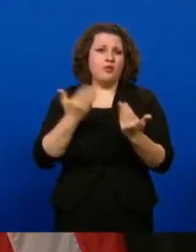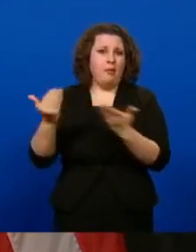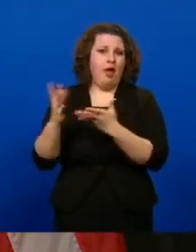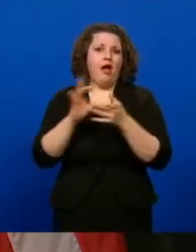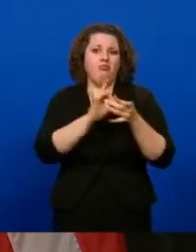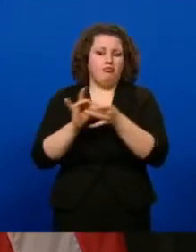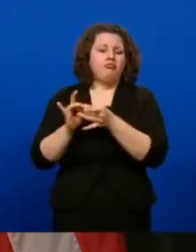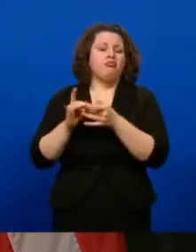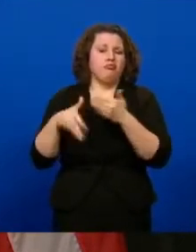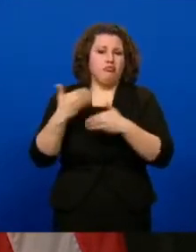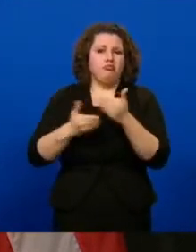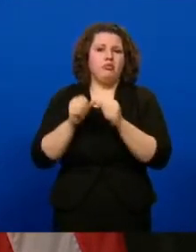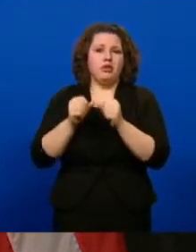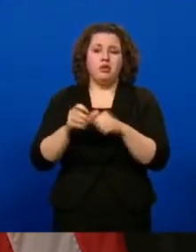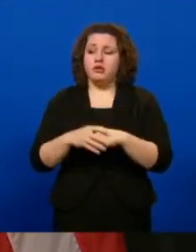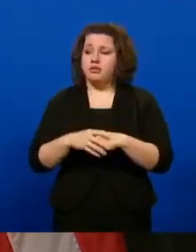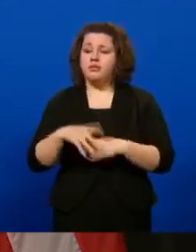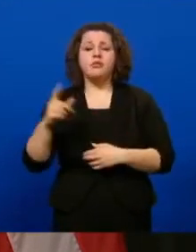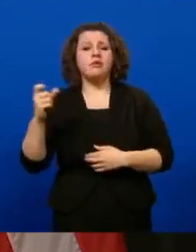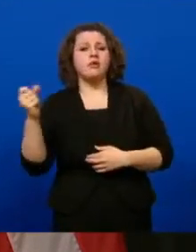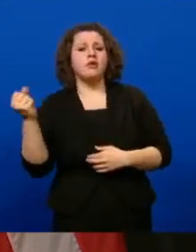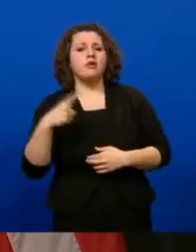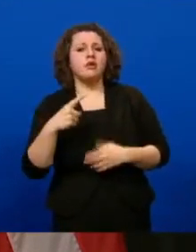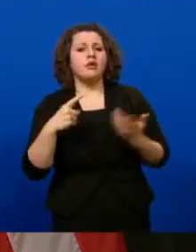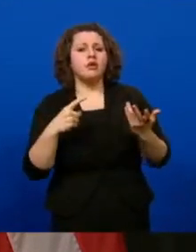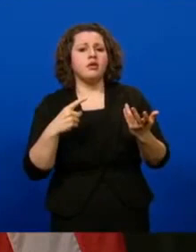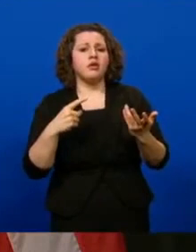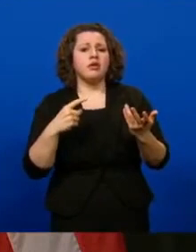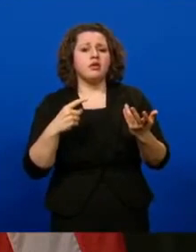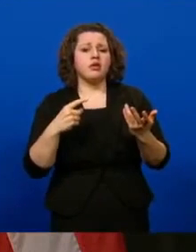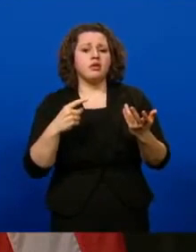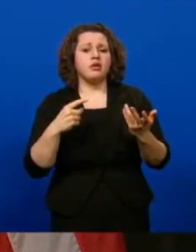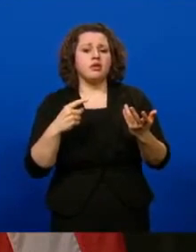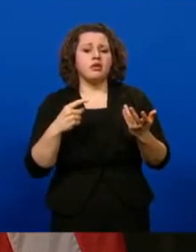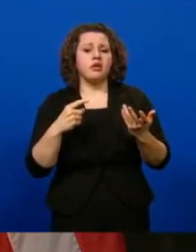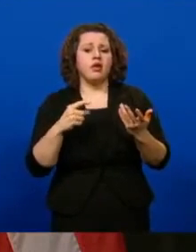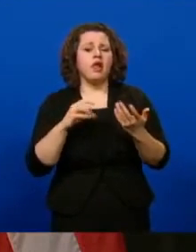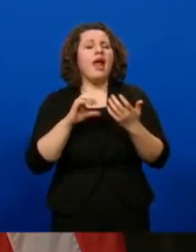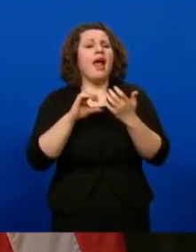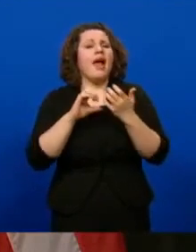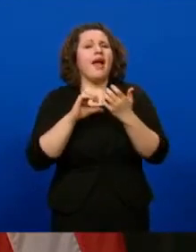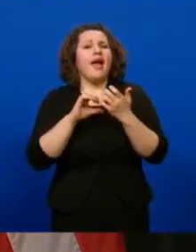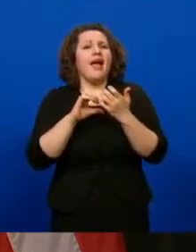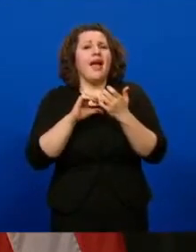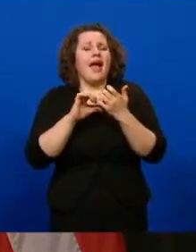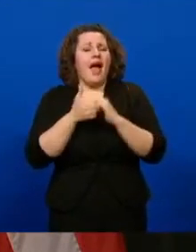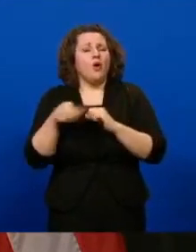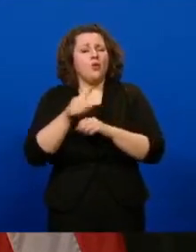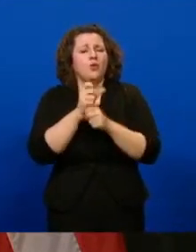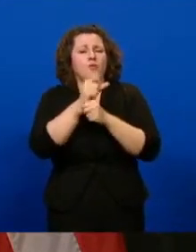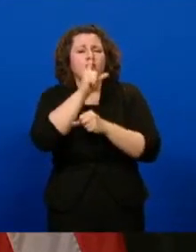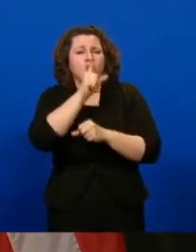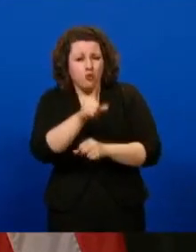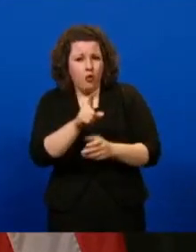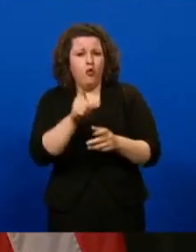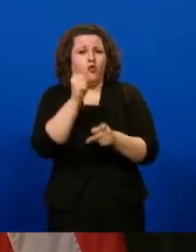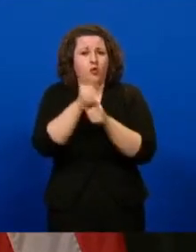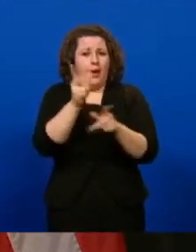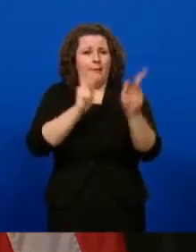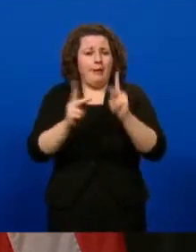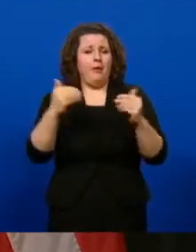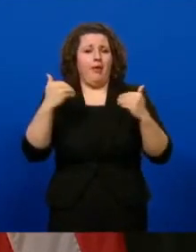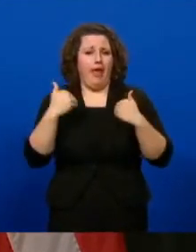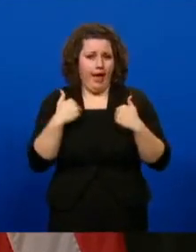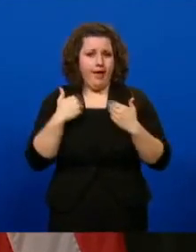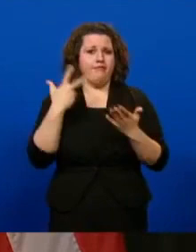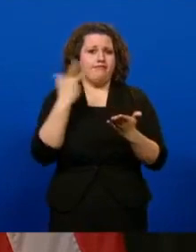moving. Governor, what type of oversight is there to ensure the correct populations are getting vaccinated and the incorrect populations are